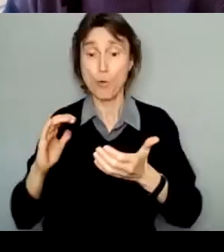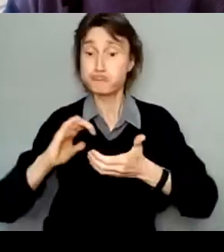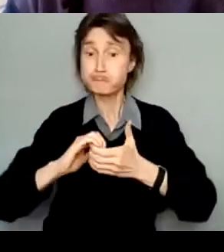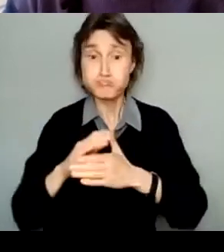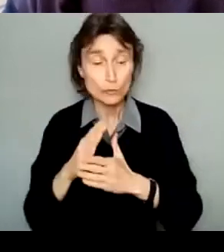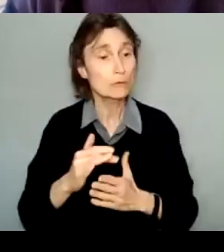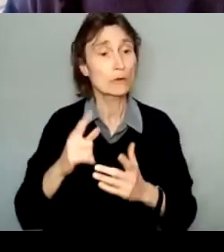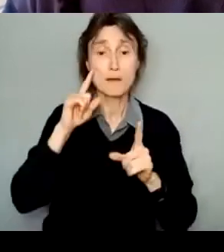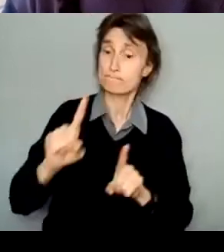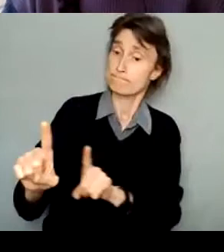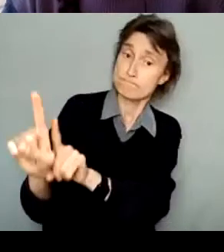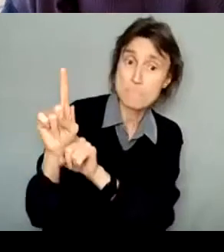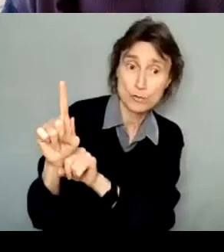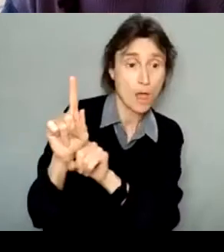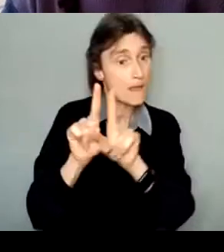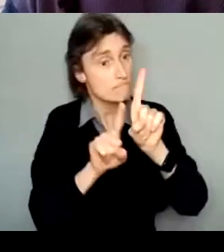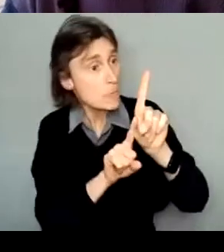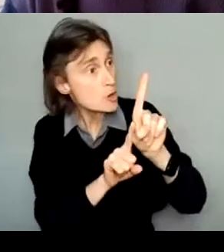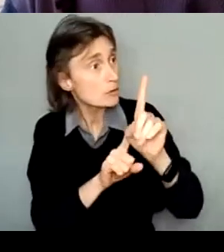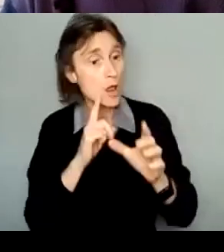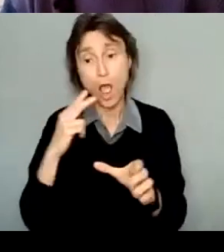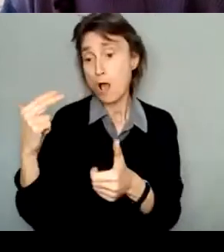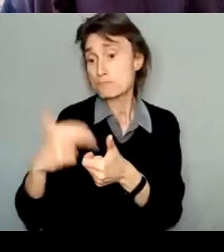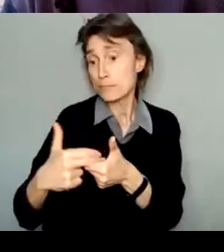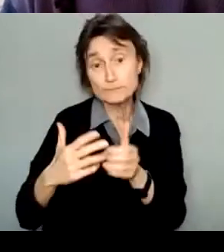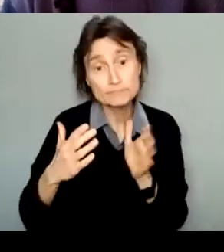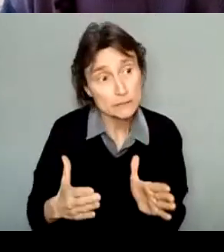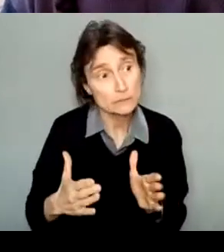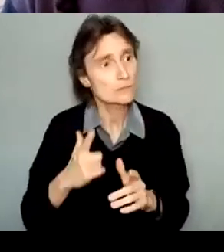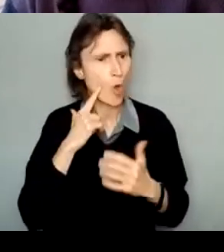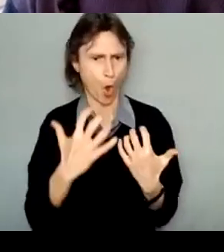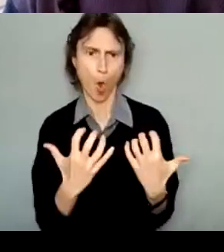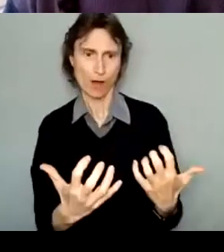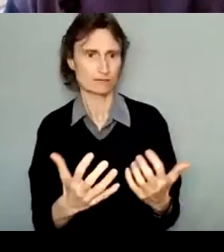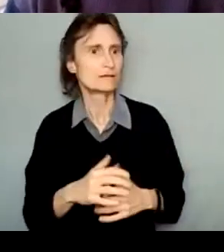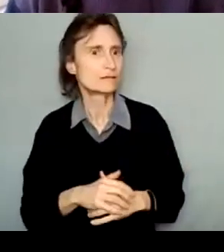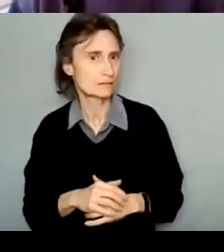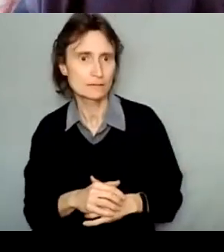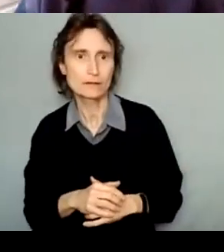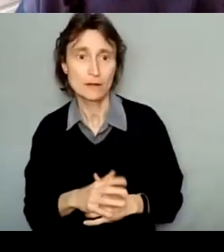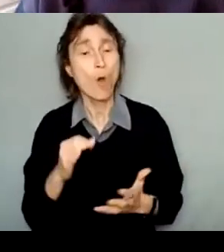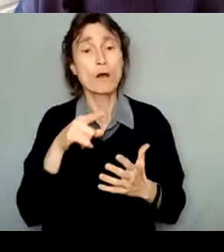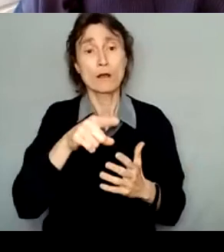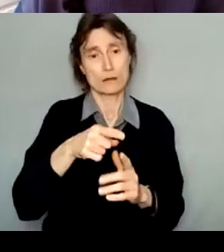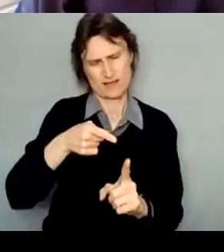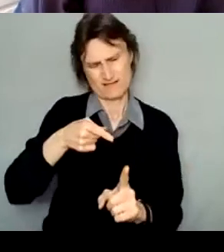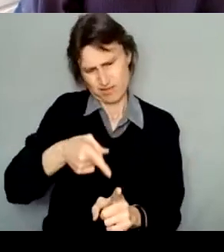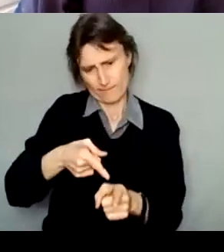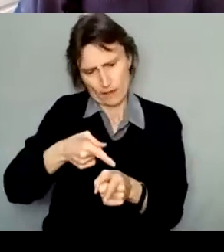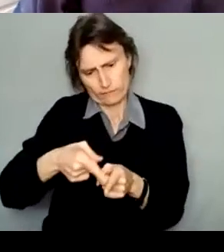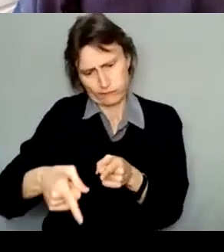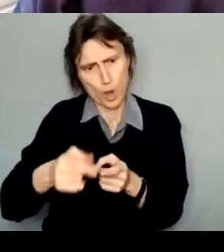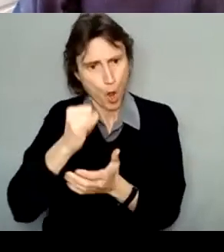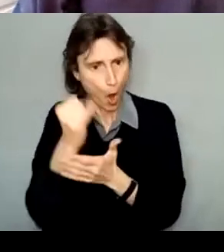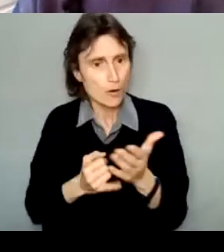mentors, participants, or audiences. It could also refer to disciplines specific or geographical,